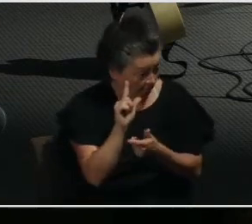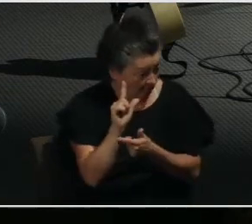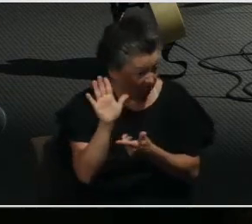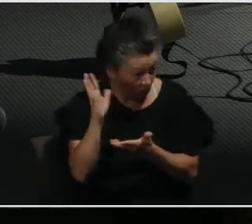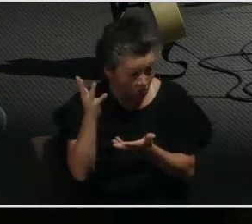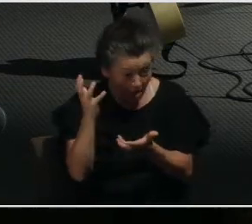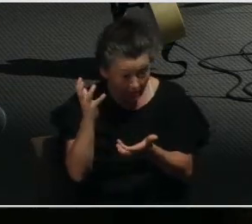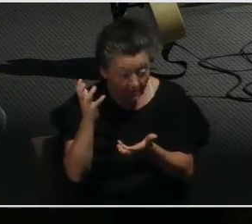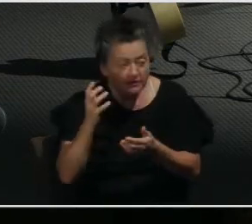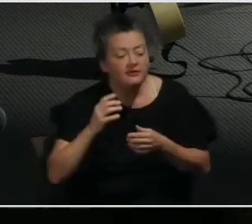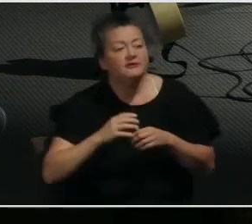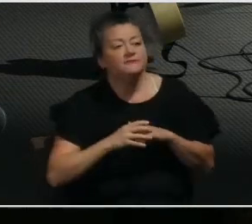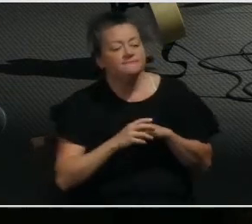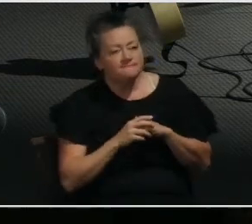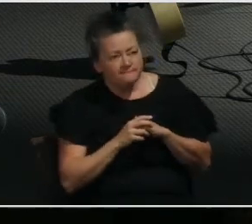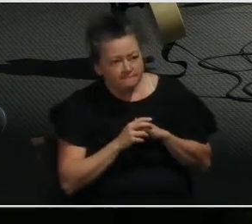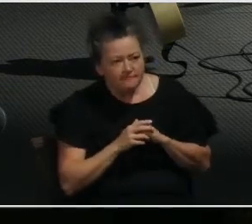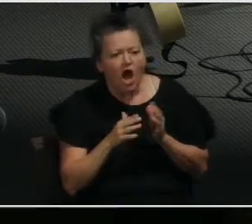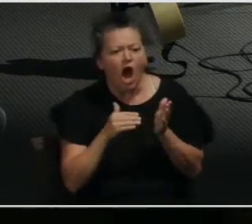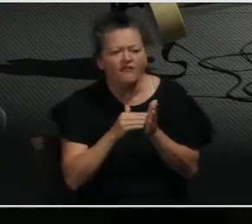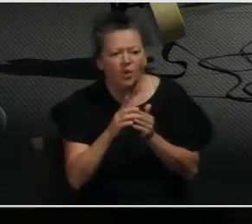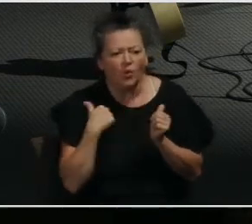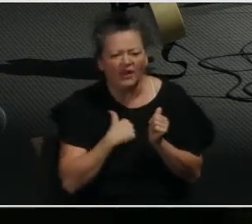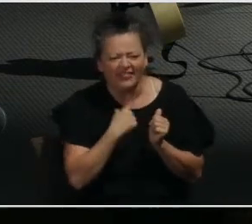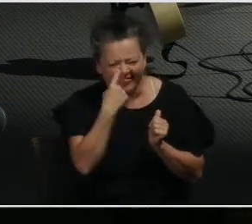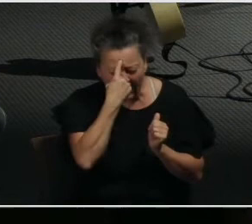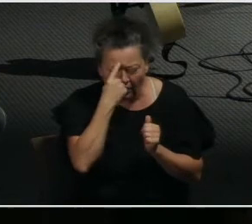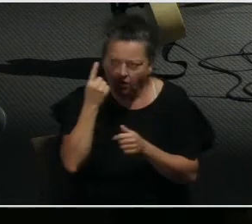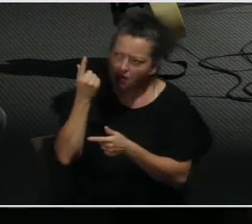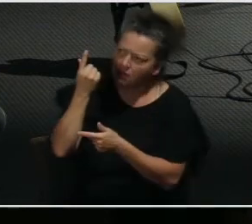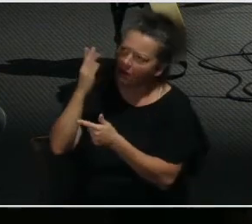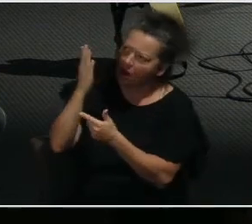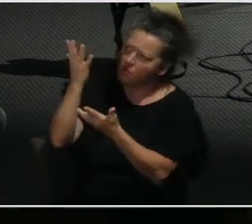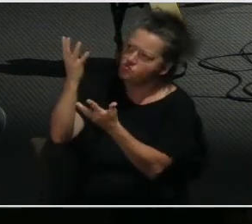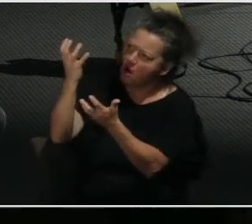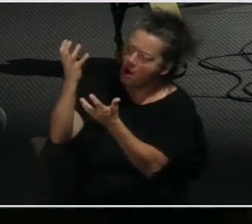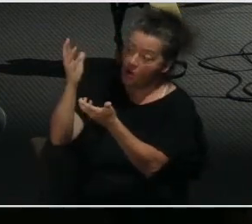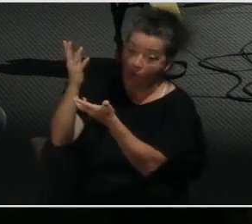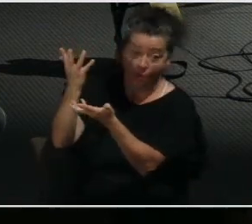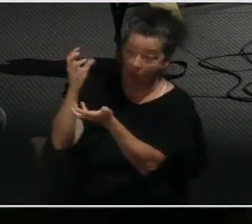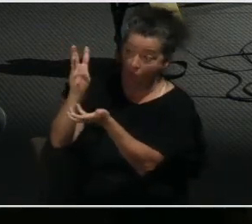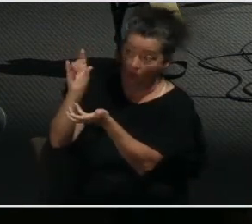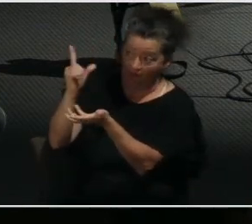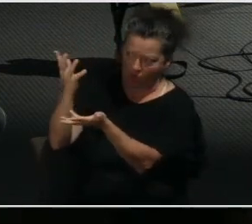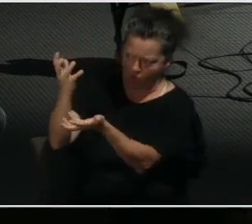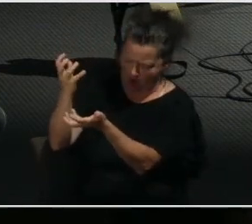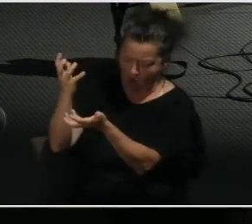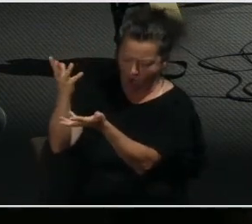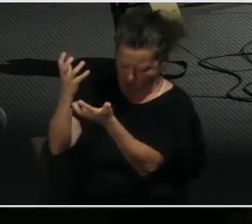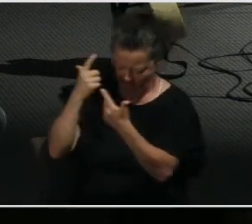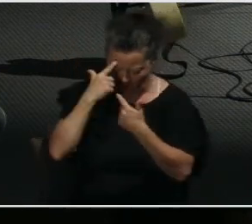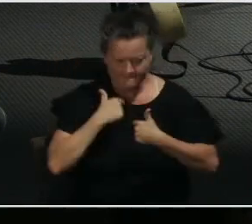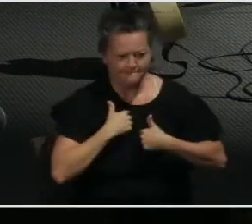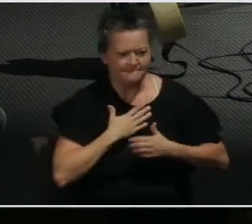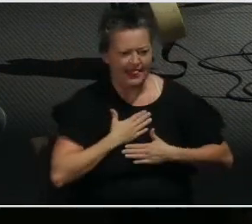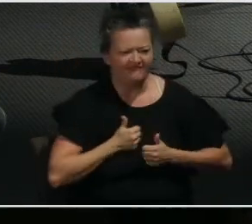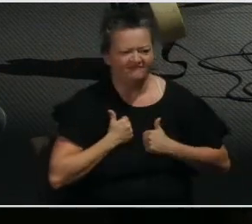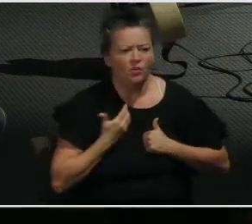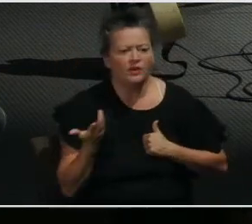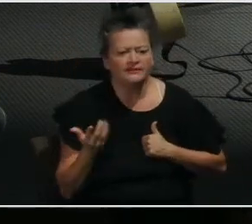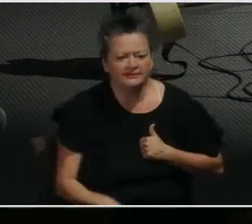what is God's will for my life? That's the natural thing that we want to think about. We want to